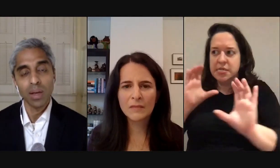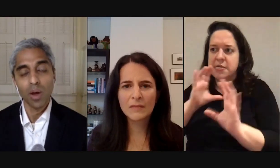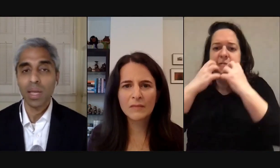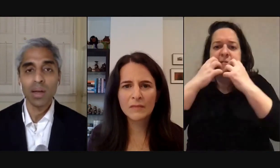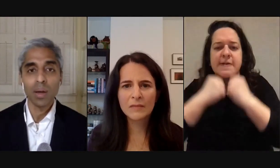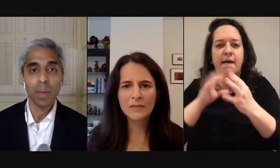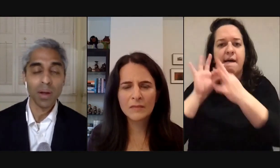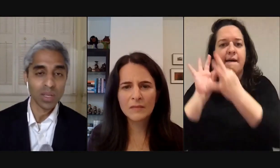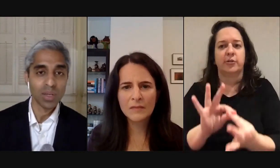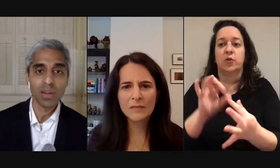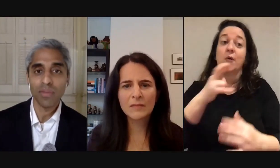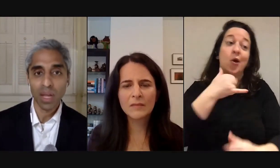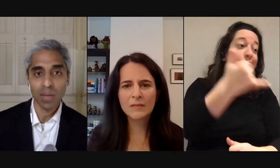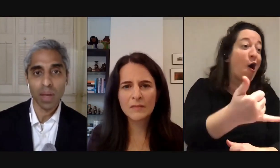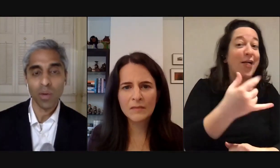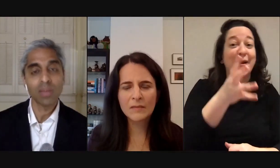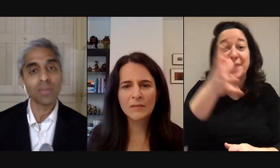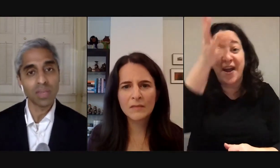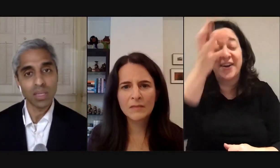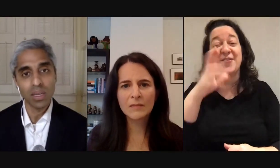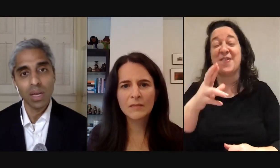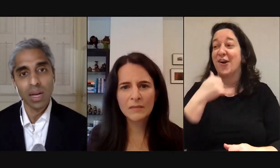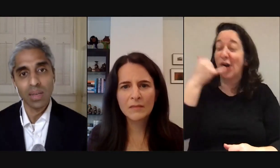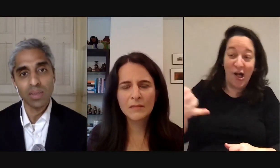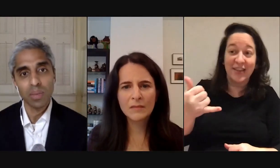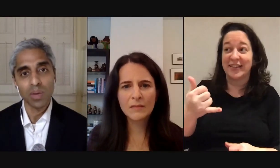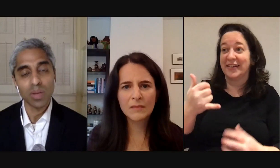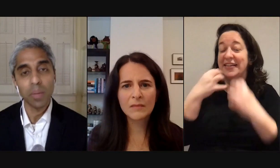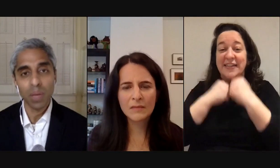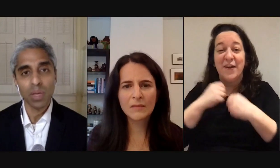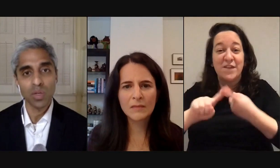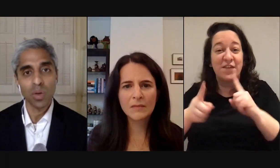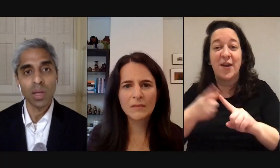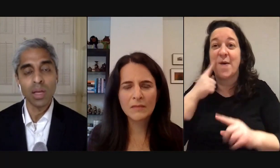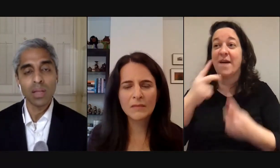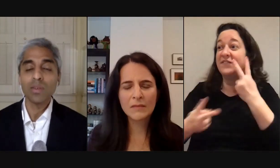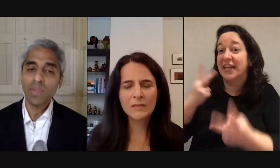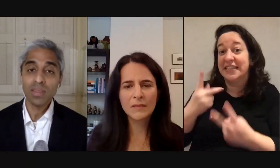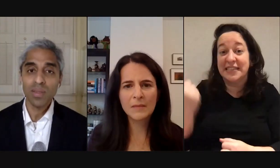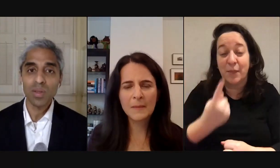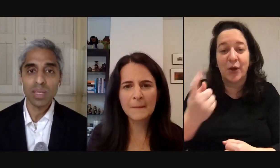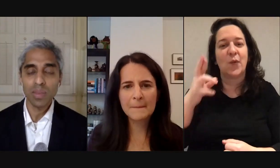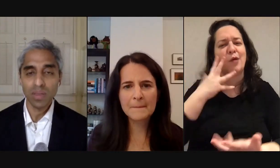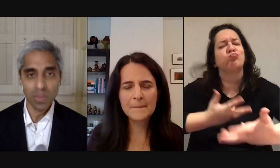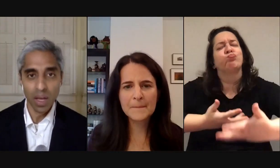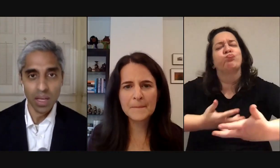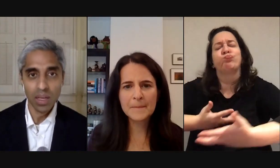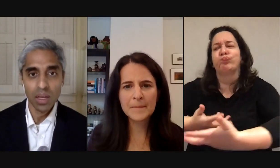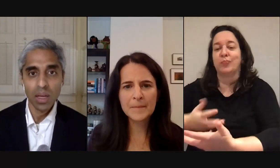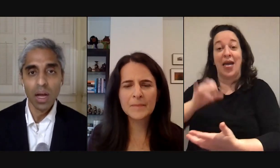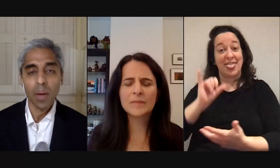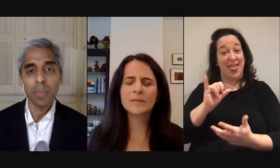by calling a parent or a dear friend by going to visit uh somebody whose company we enjoy then those feelings of loneliness may